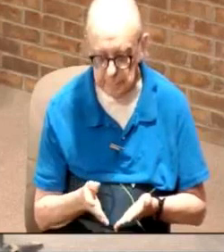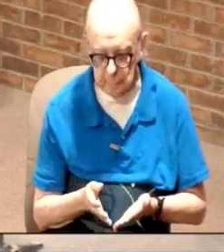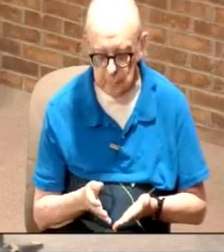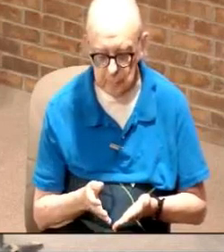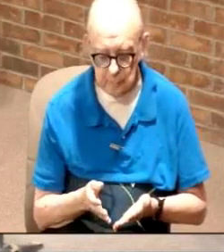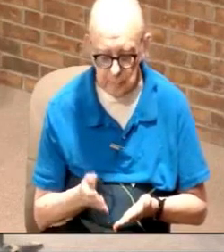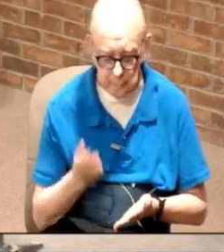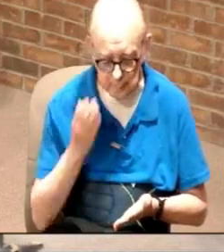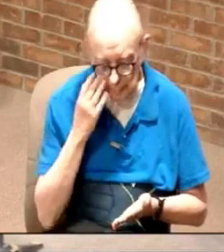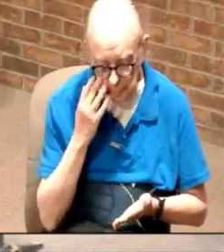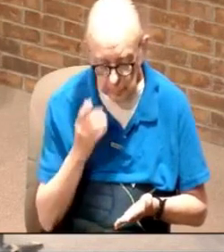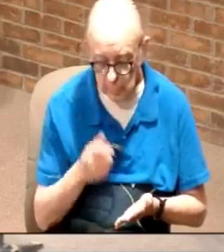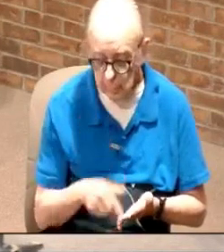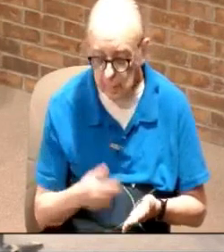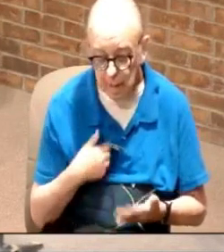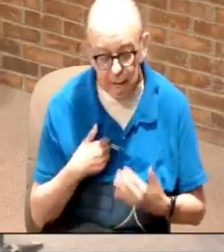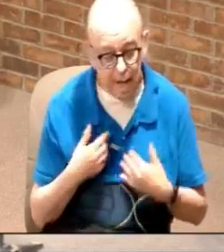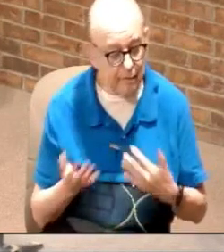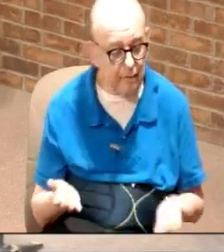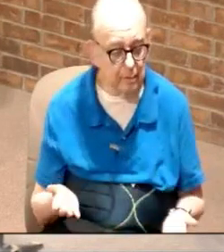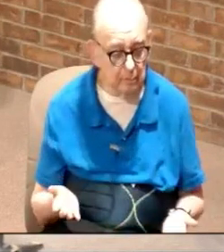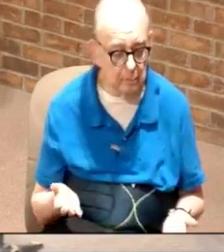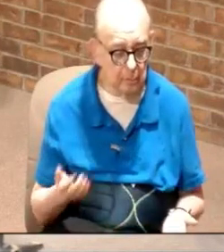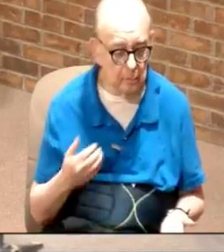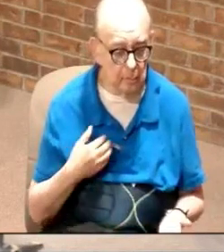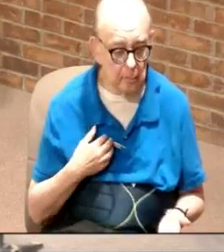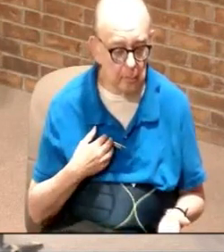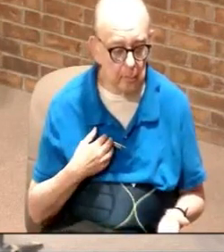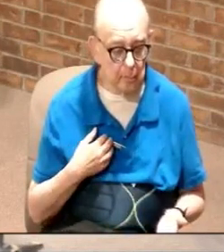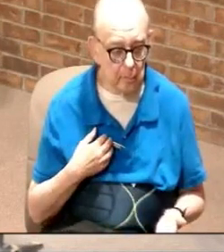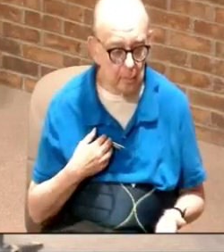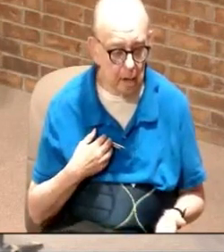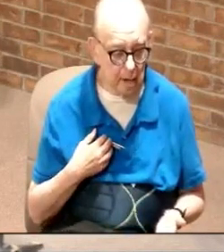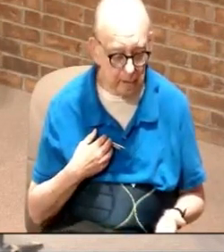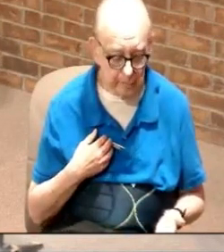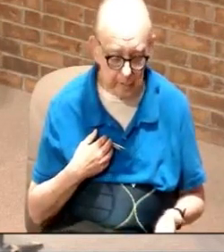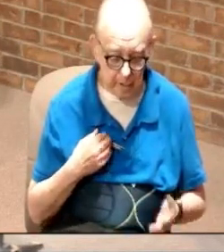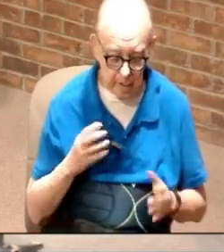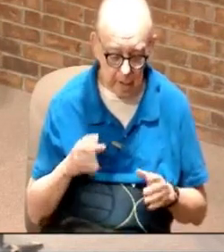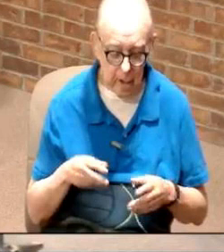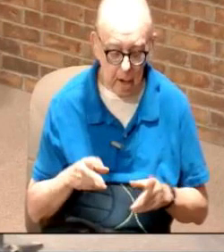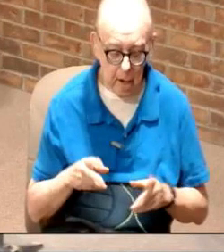You know what I have? I have access to God.